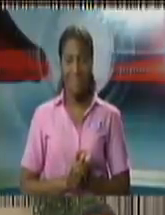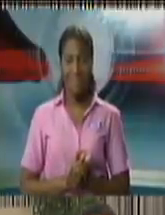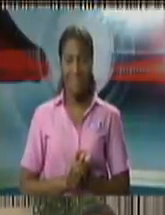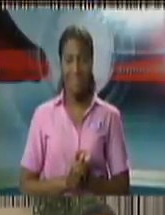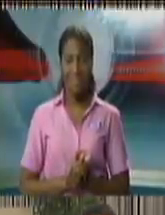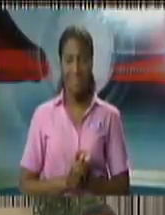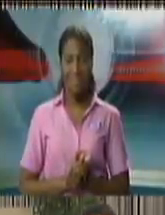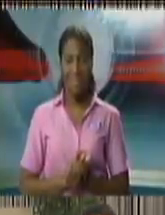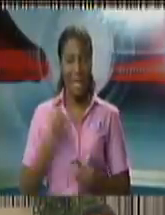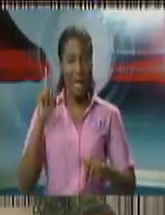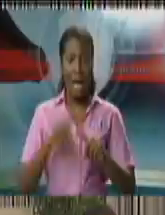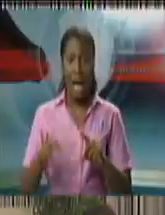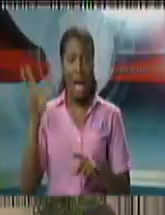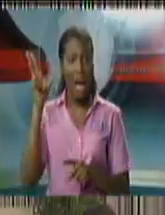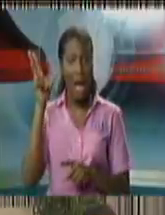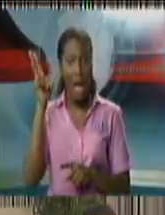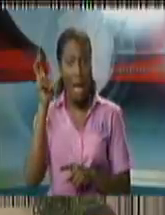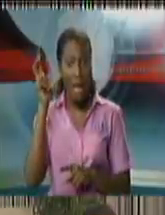we are not hearing